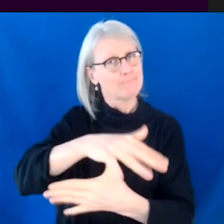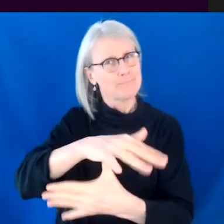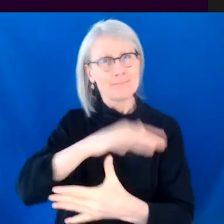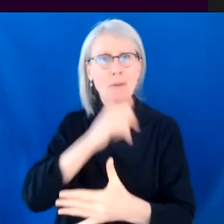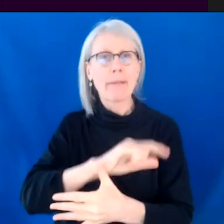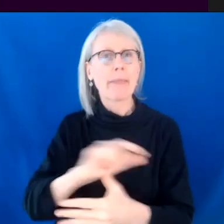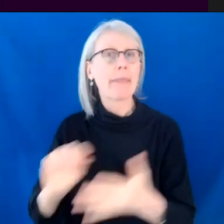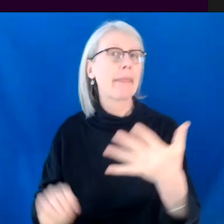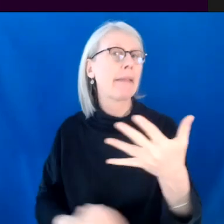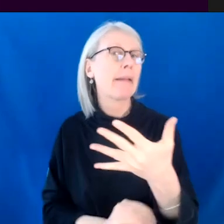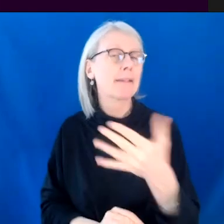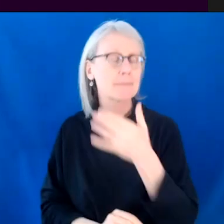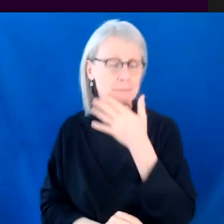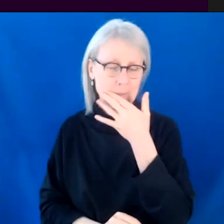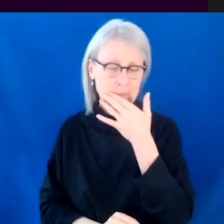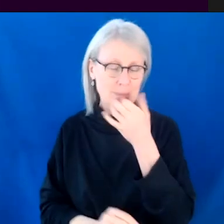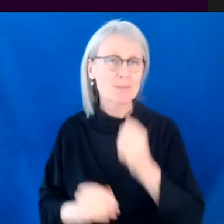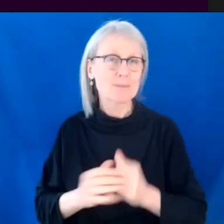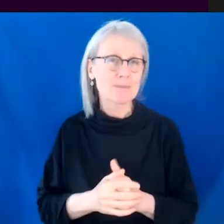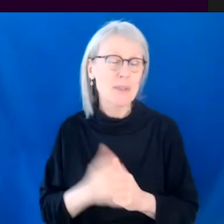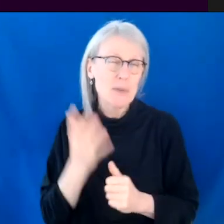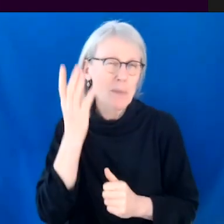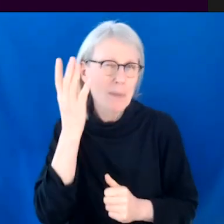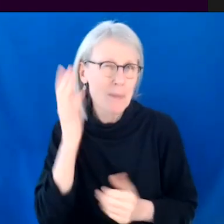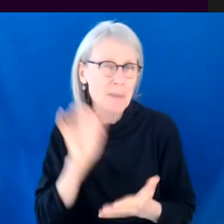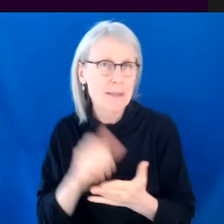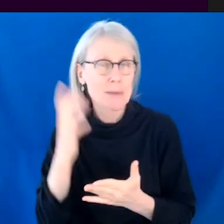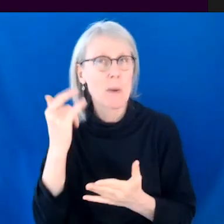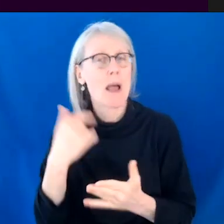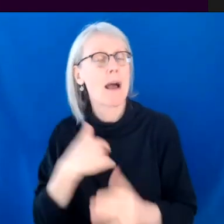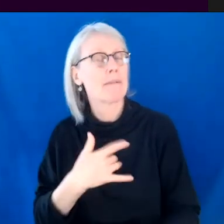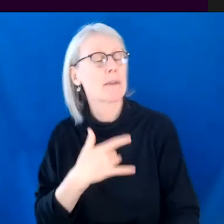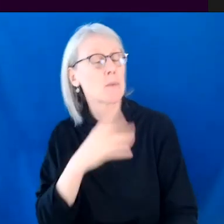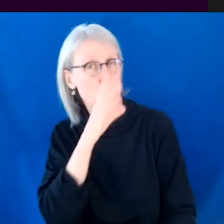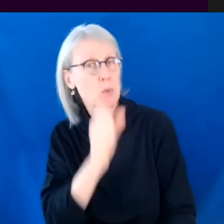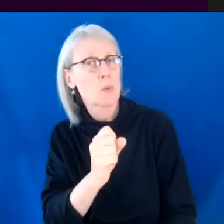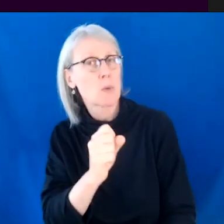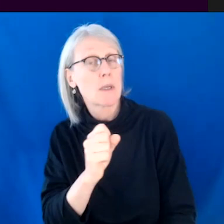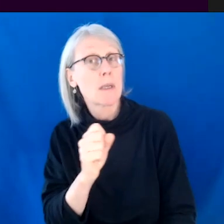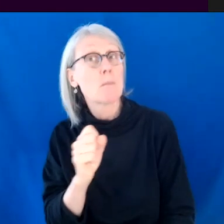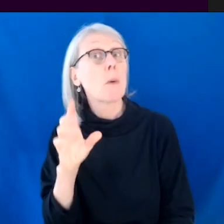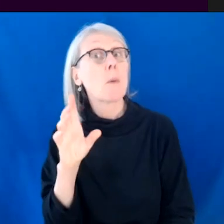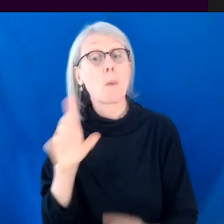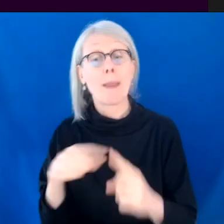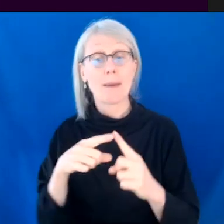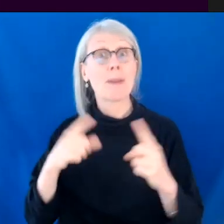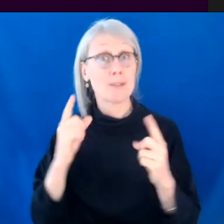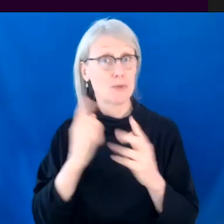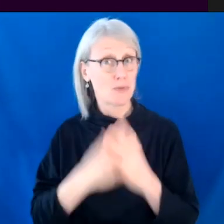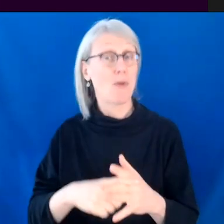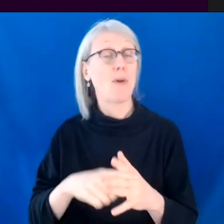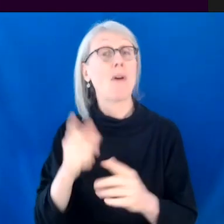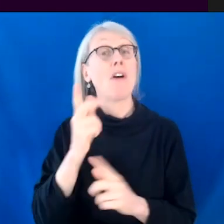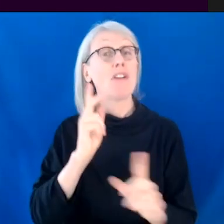what drew me to it. And also what, at the time when we finally did make it, it did feel like in